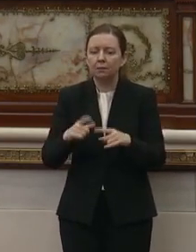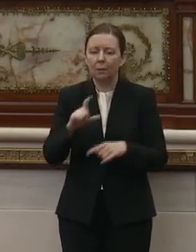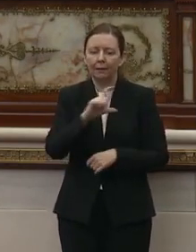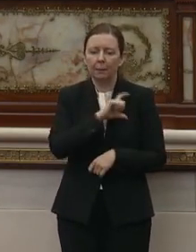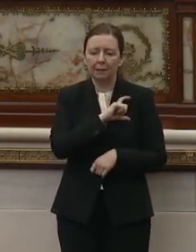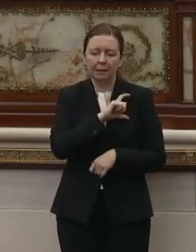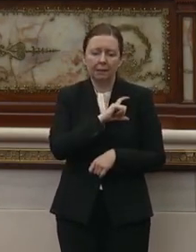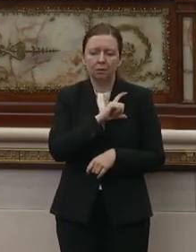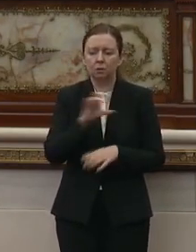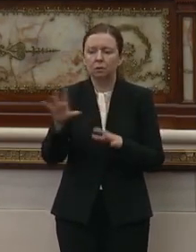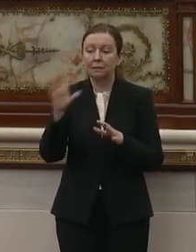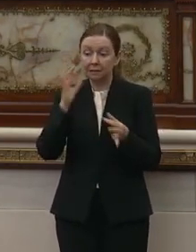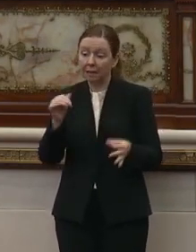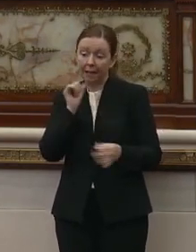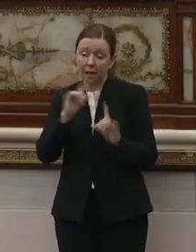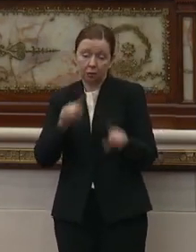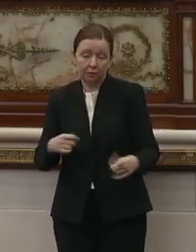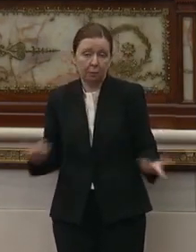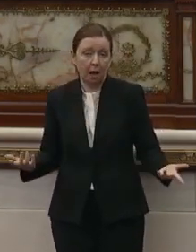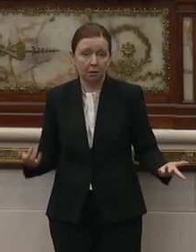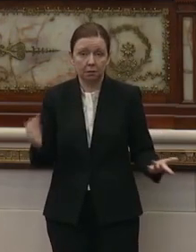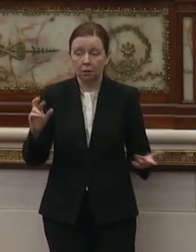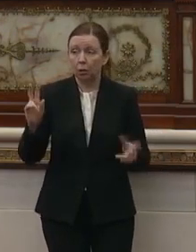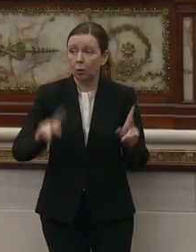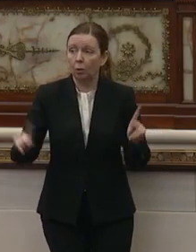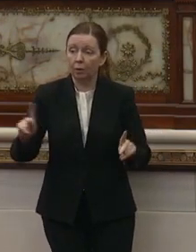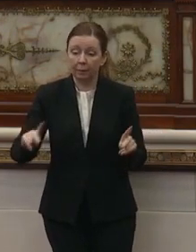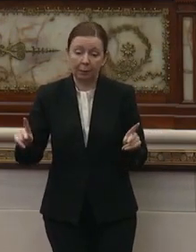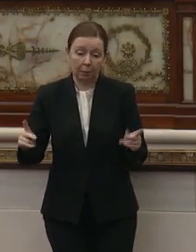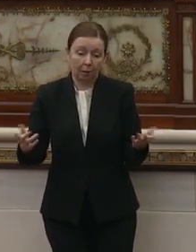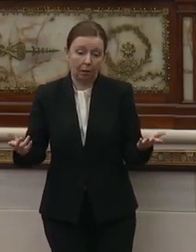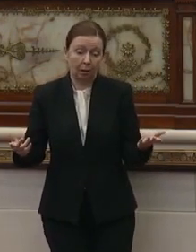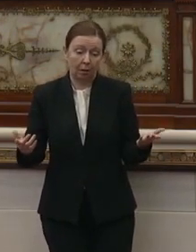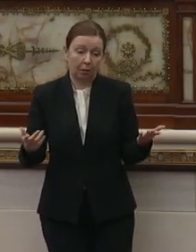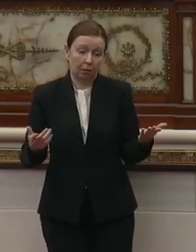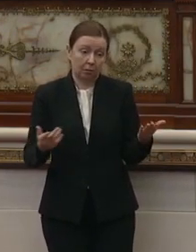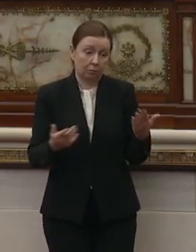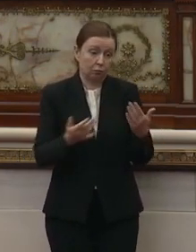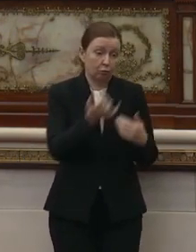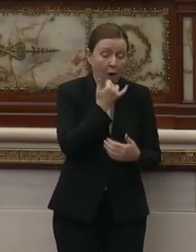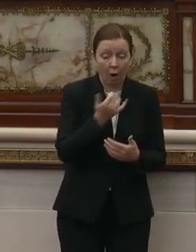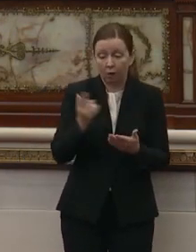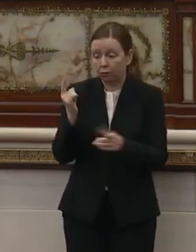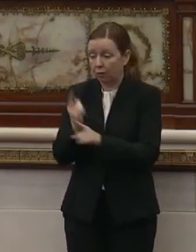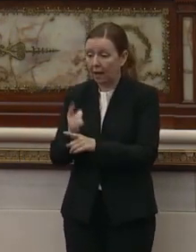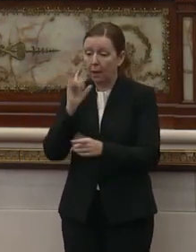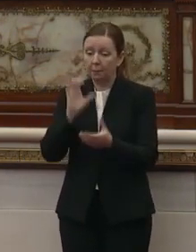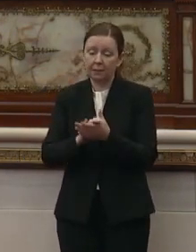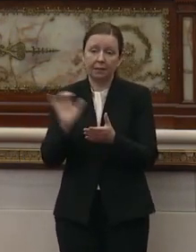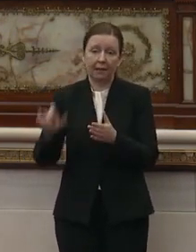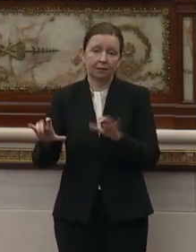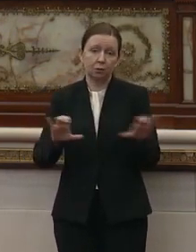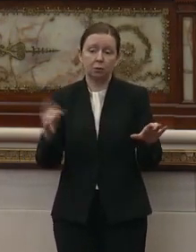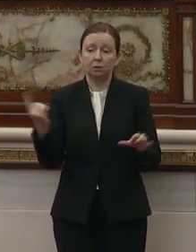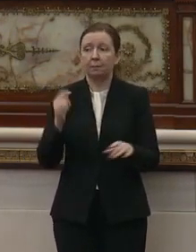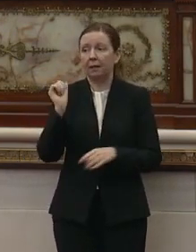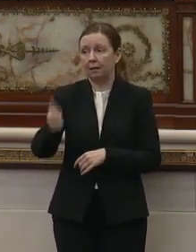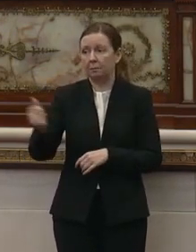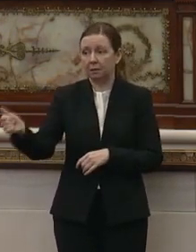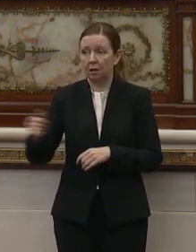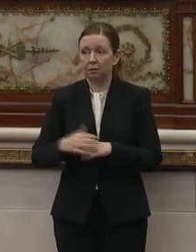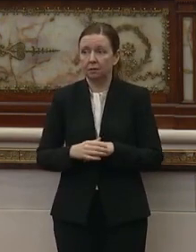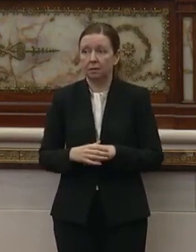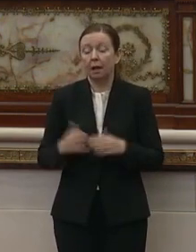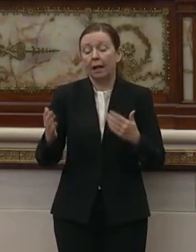police choose not to respond, where the people wrongfully, rightfully believe they have to take matters into their own hands?